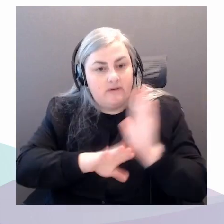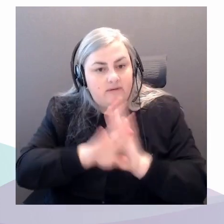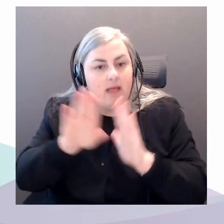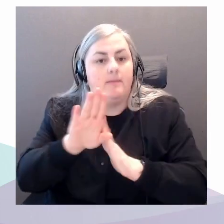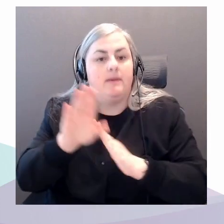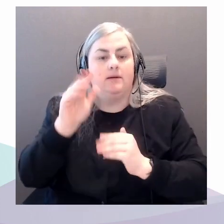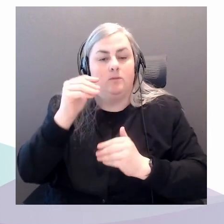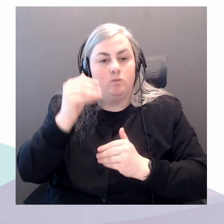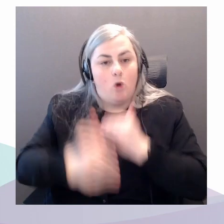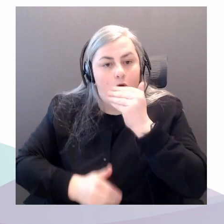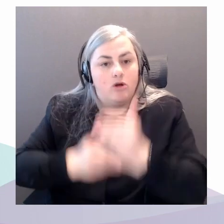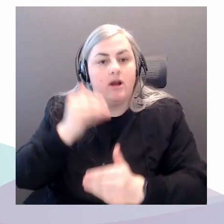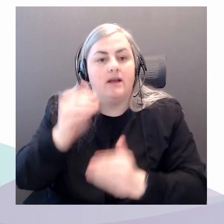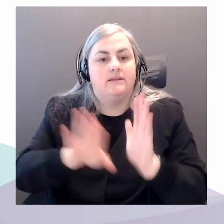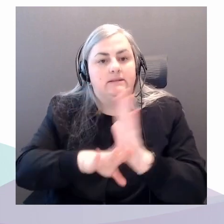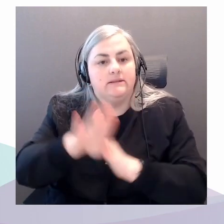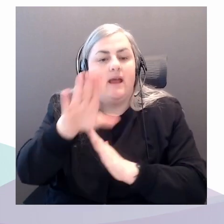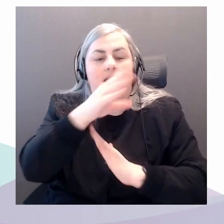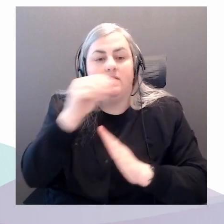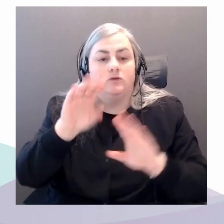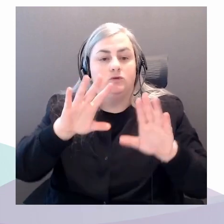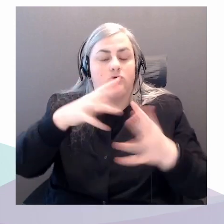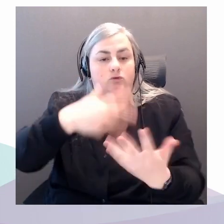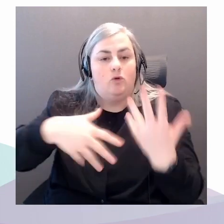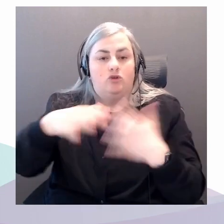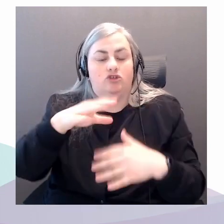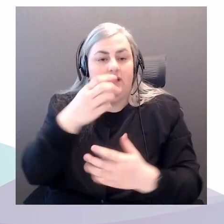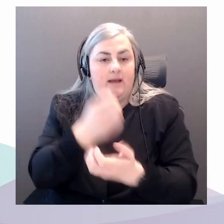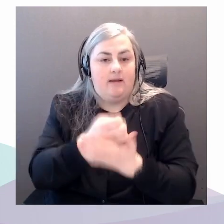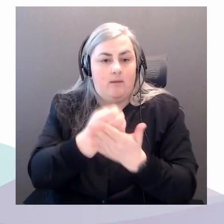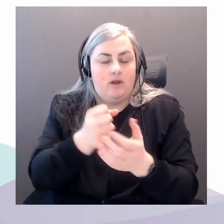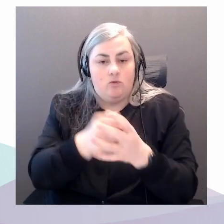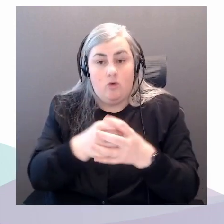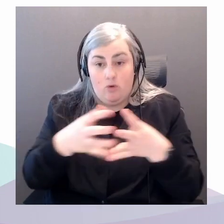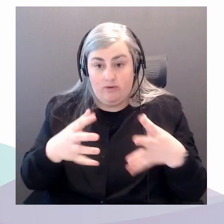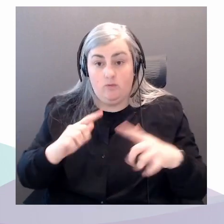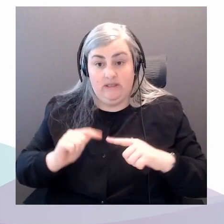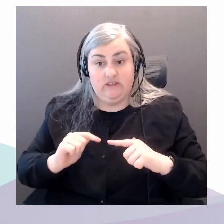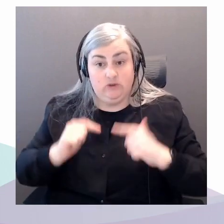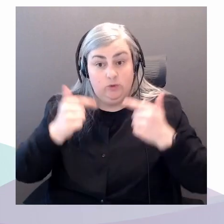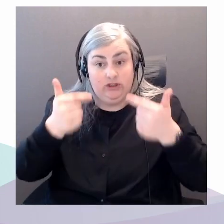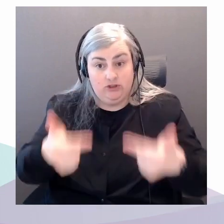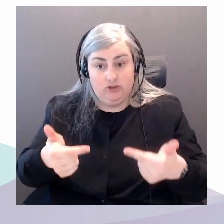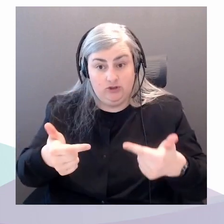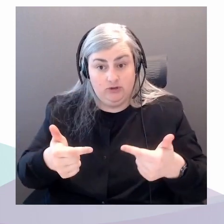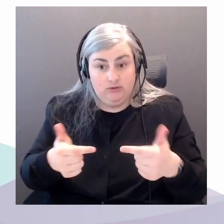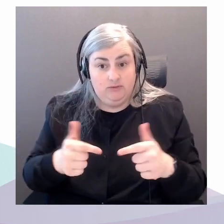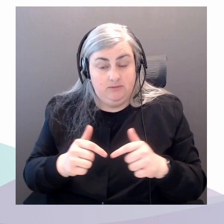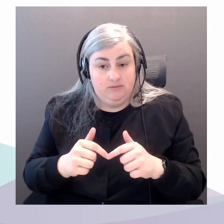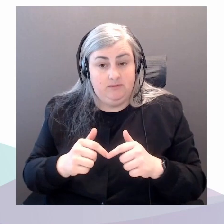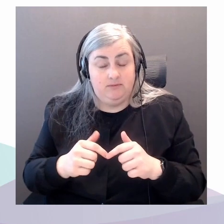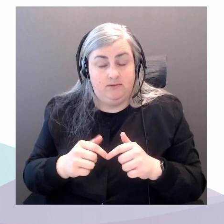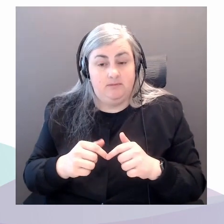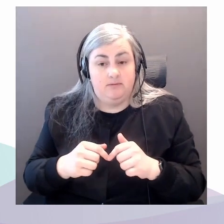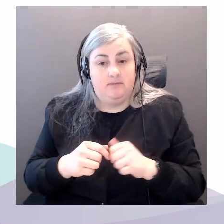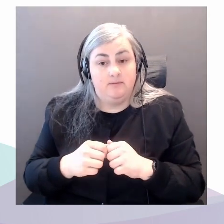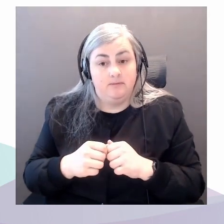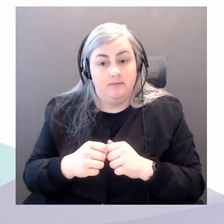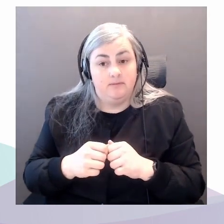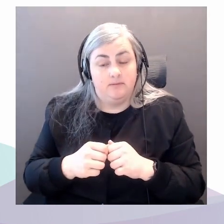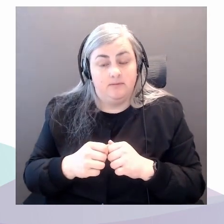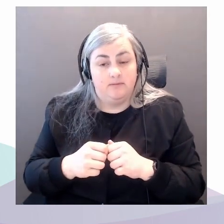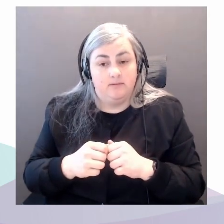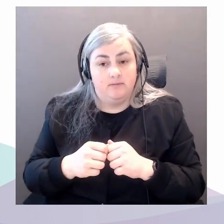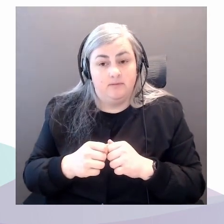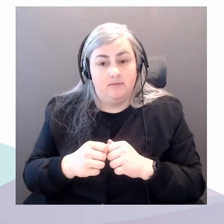growth. I remember the historian and cultural critic Dipesh Chakrabarty saying